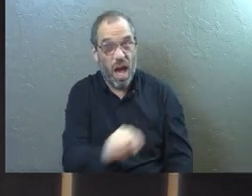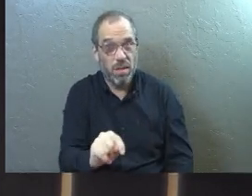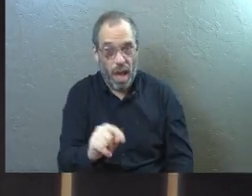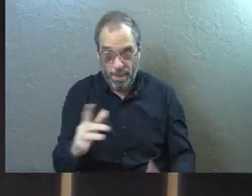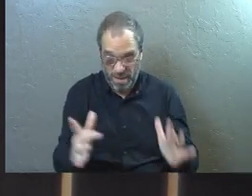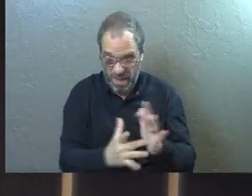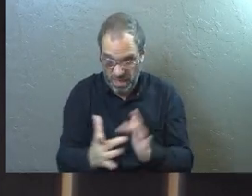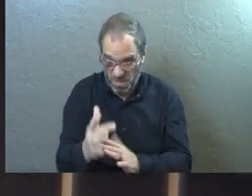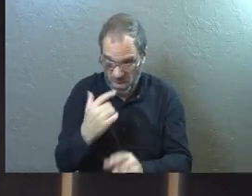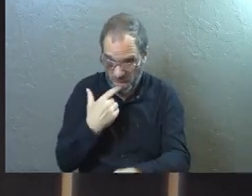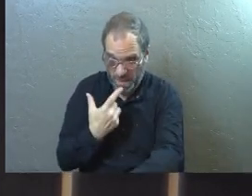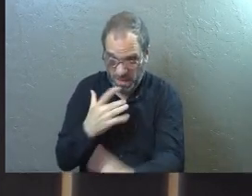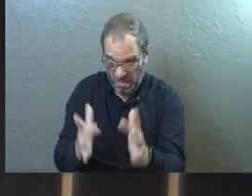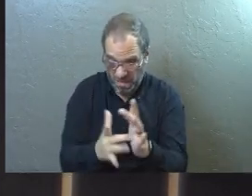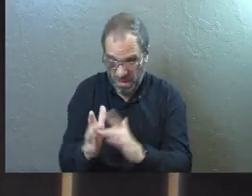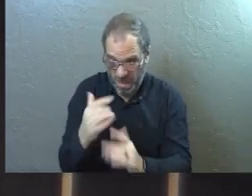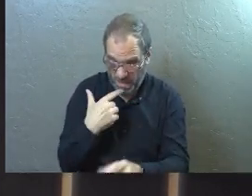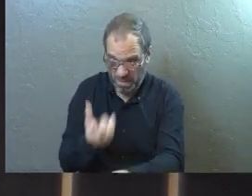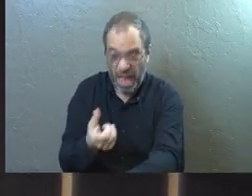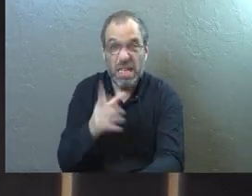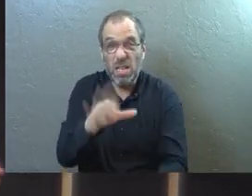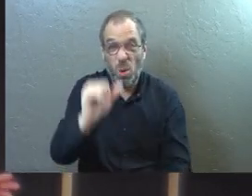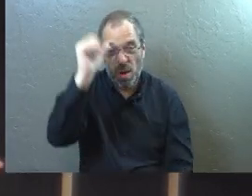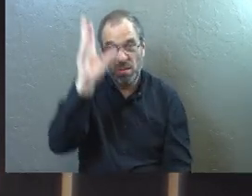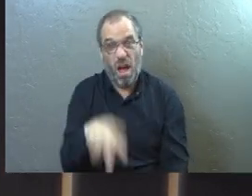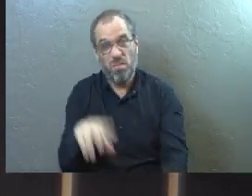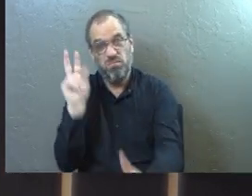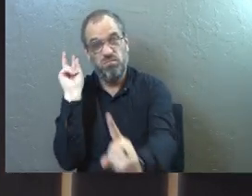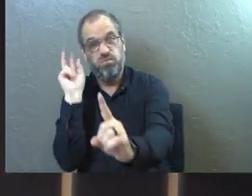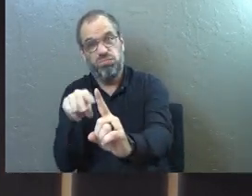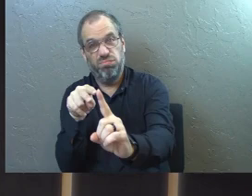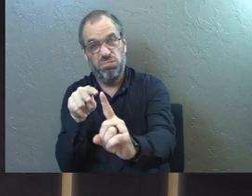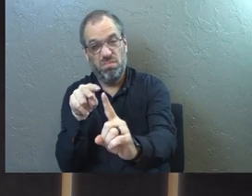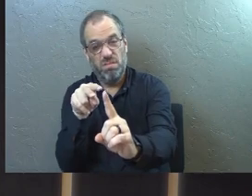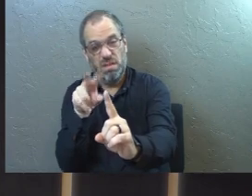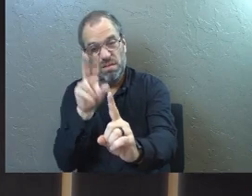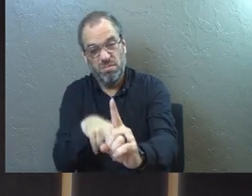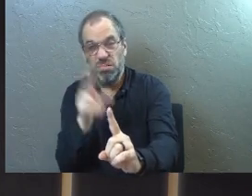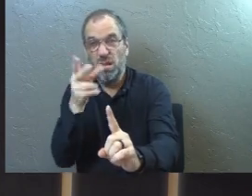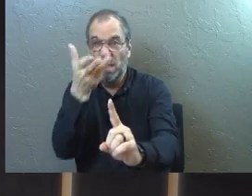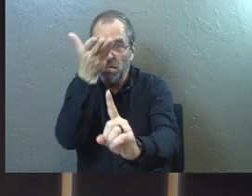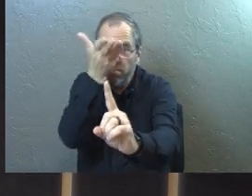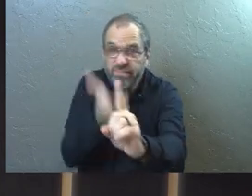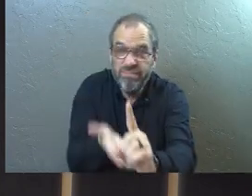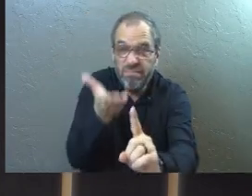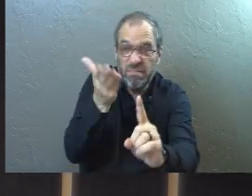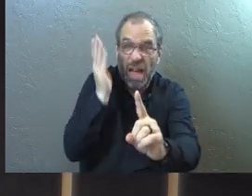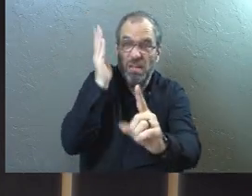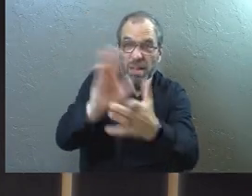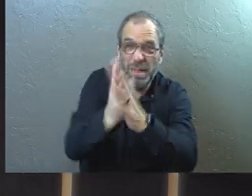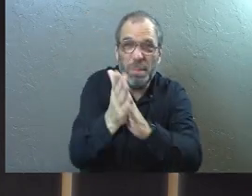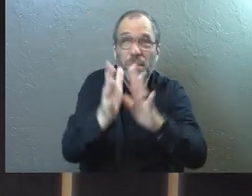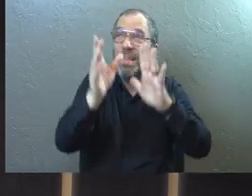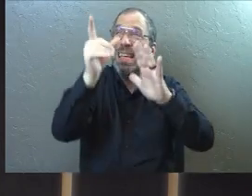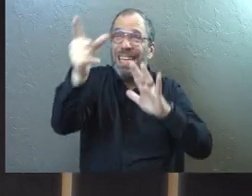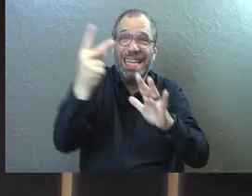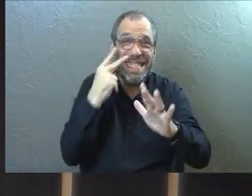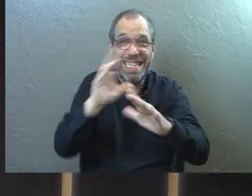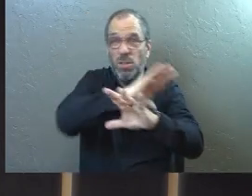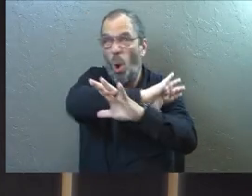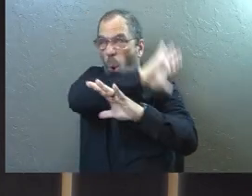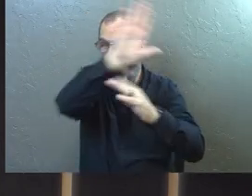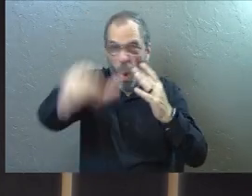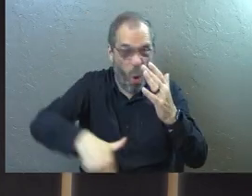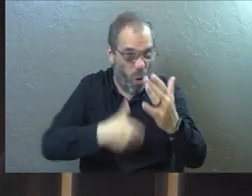this is what the Bible says. And so when God looks at the essence of you and who you are and who you will be, do you realize he sees